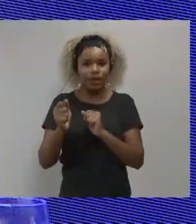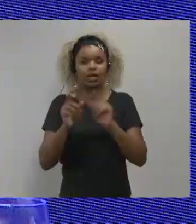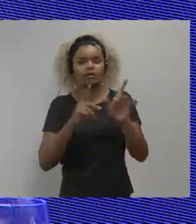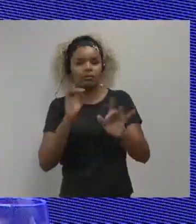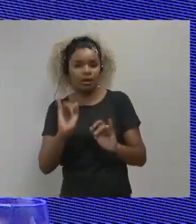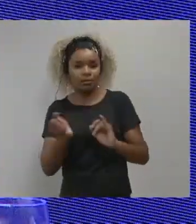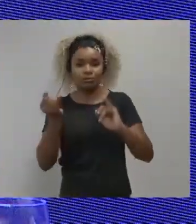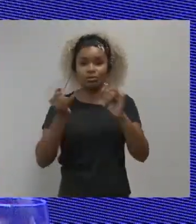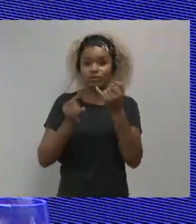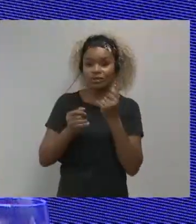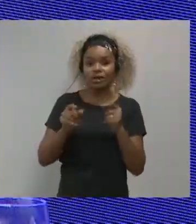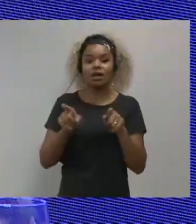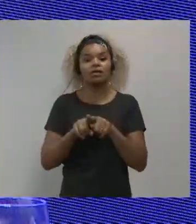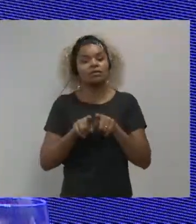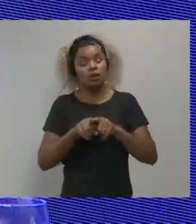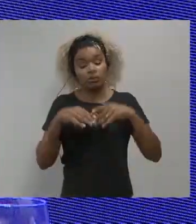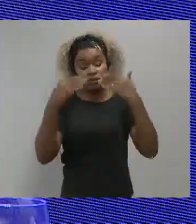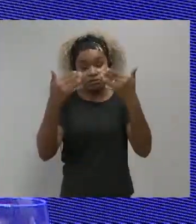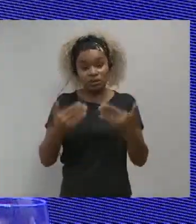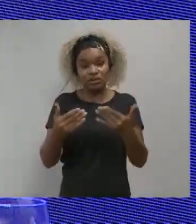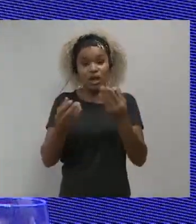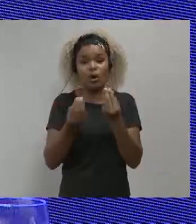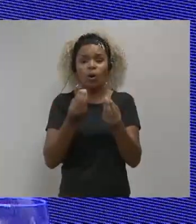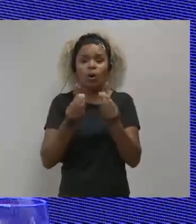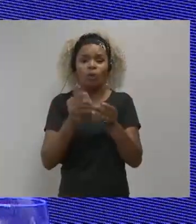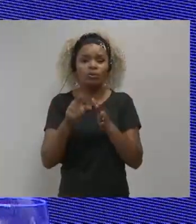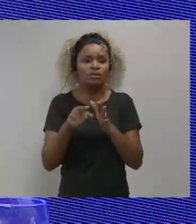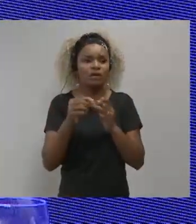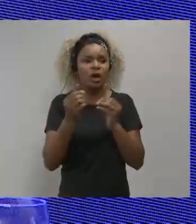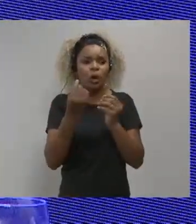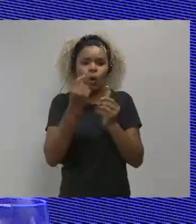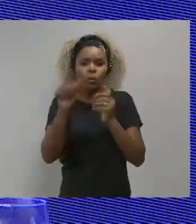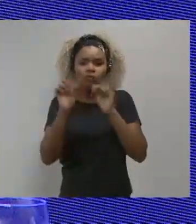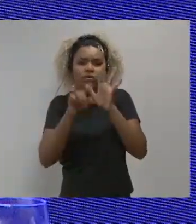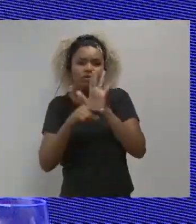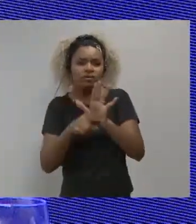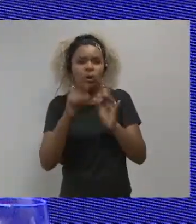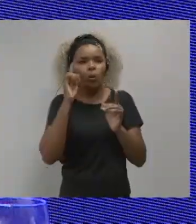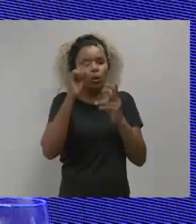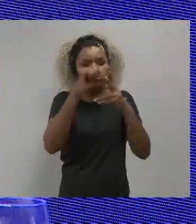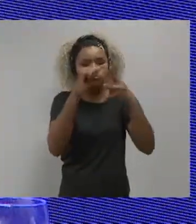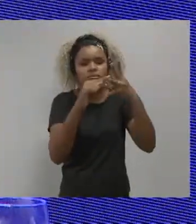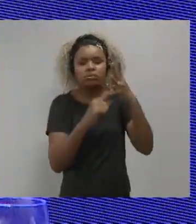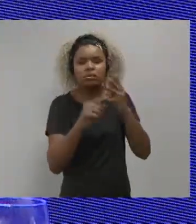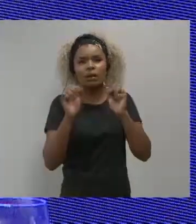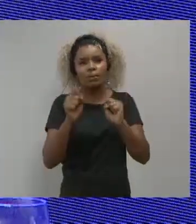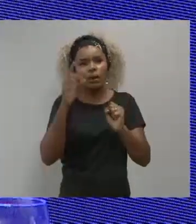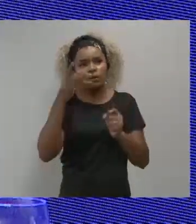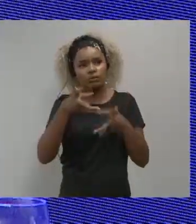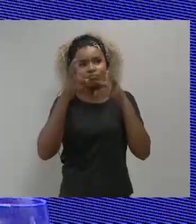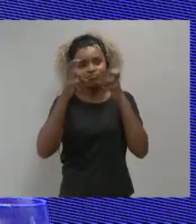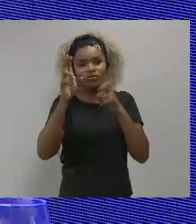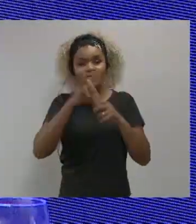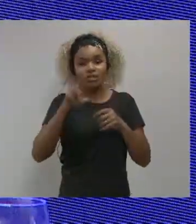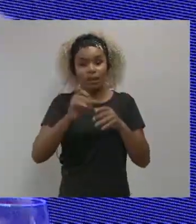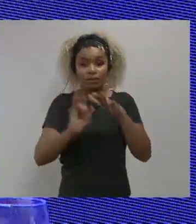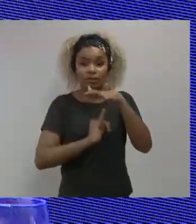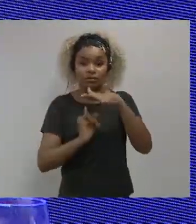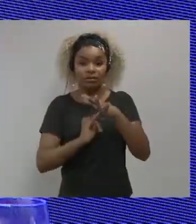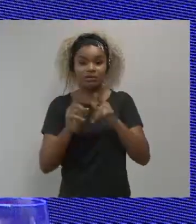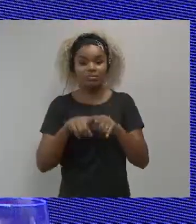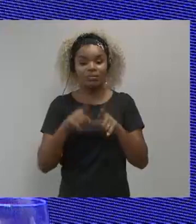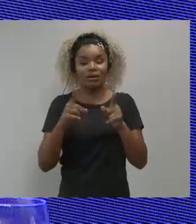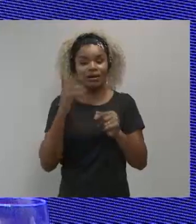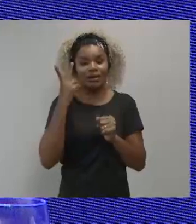gather resources, opportunity, and in this scenario, what are the indicators that you view that may be